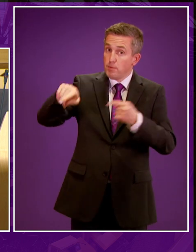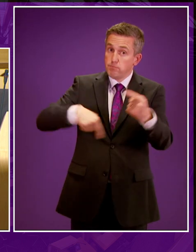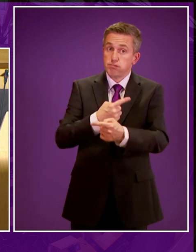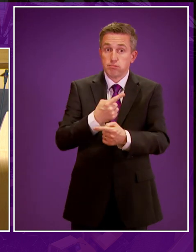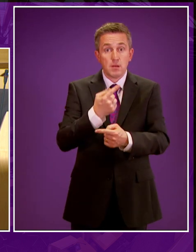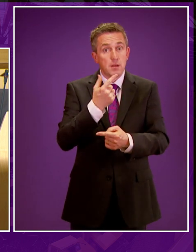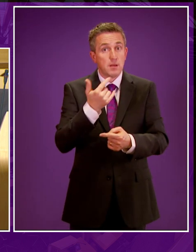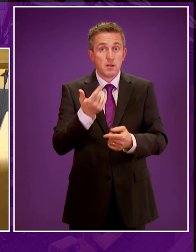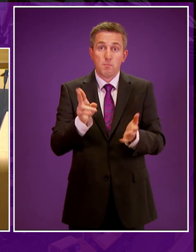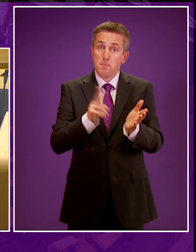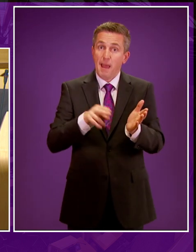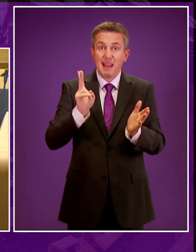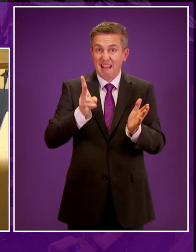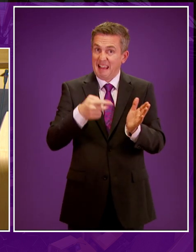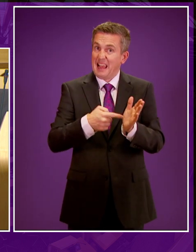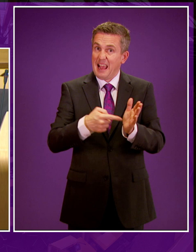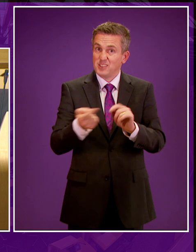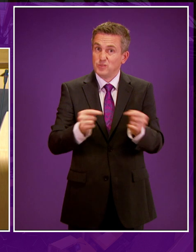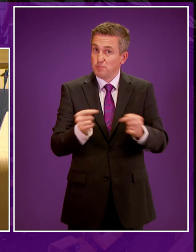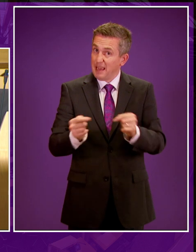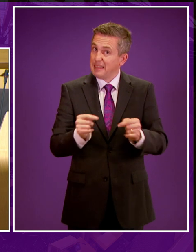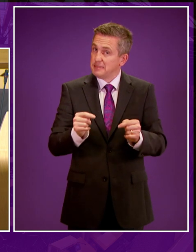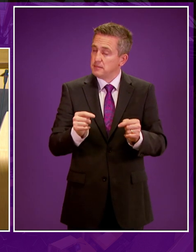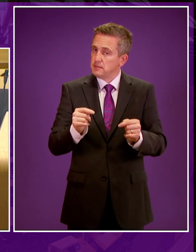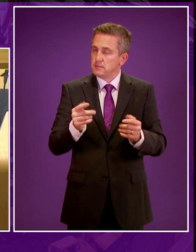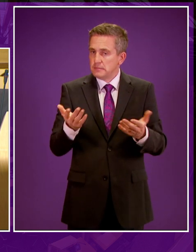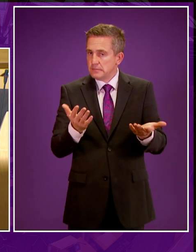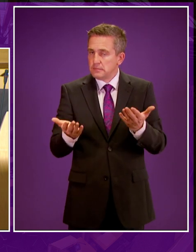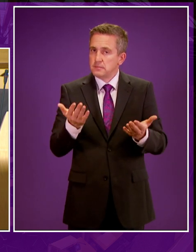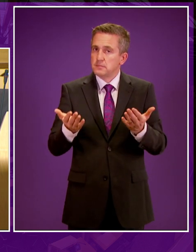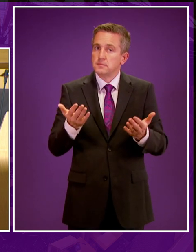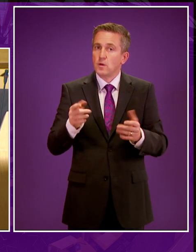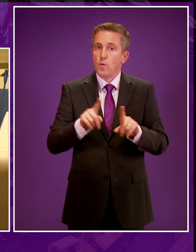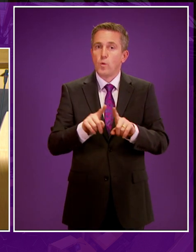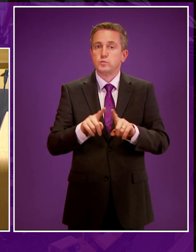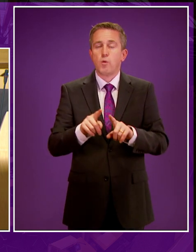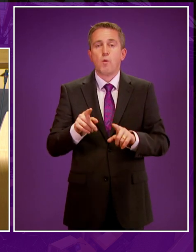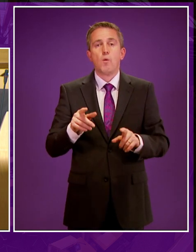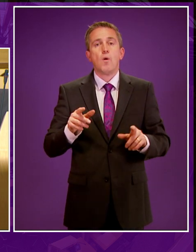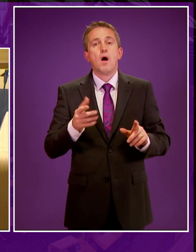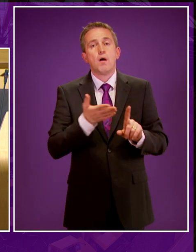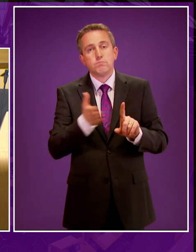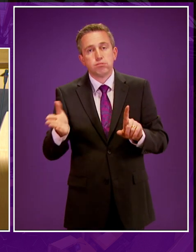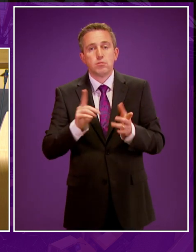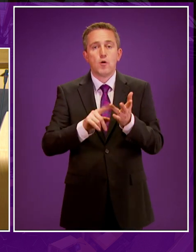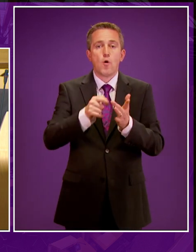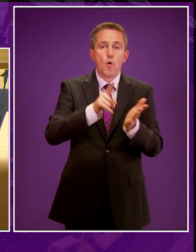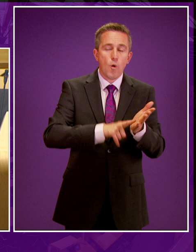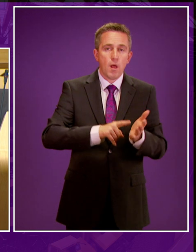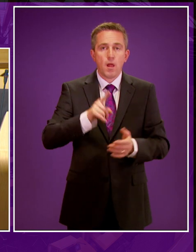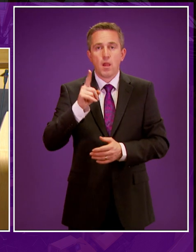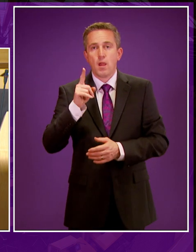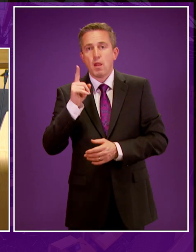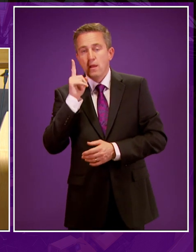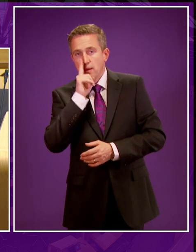provide greater security and certainty. Also, the argument opposing the exploitation of unconventional oil and gas can be